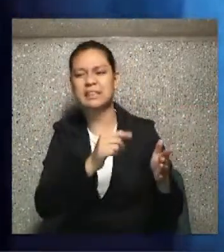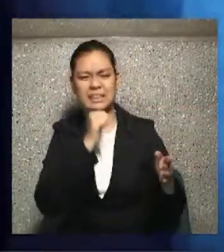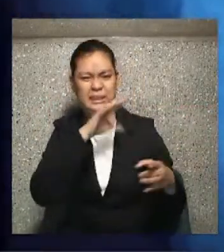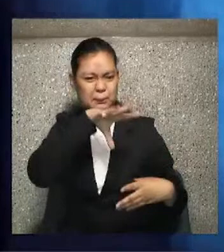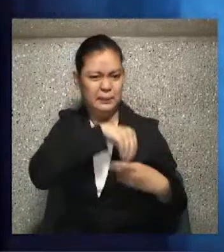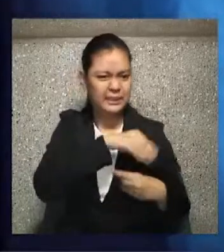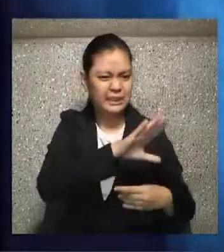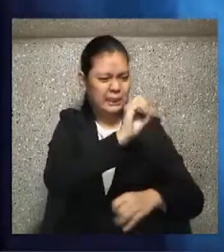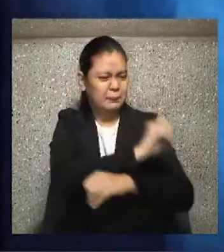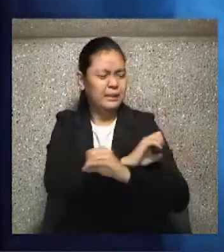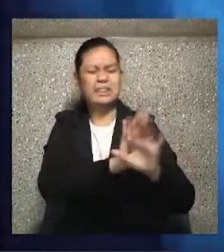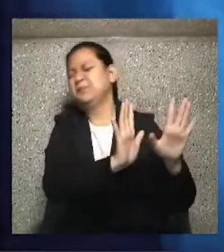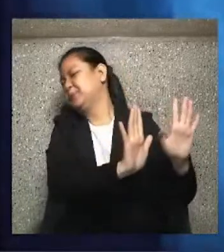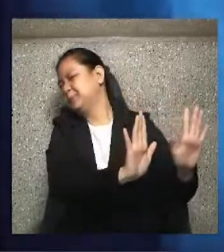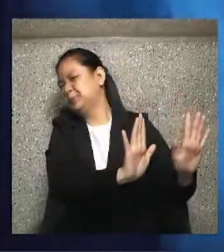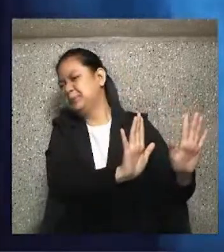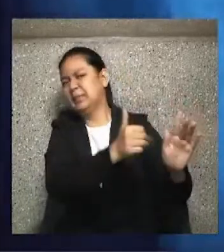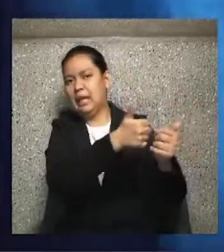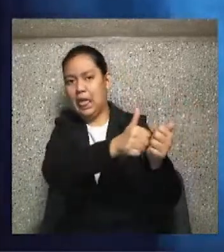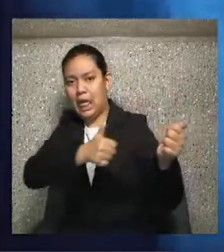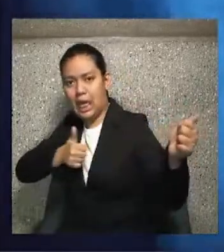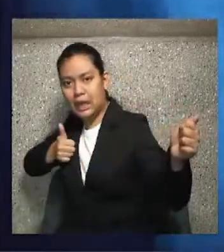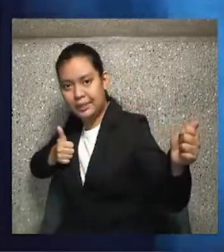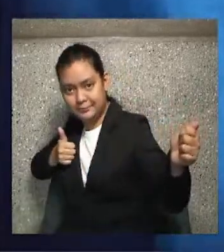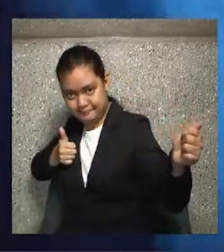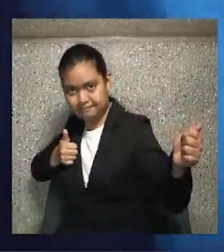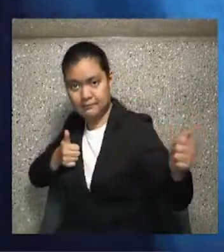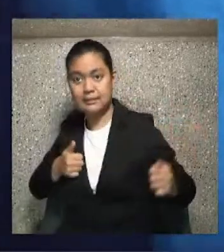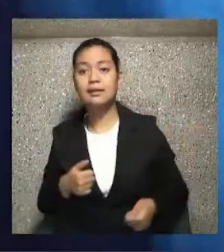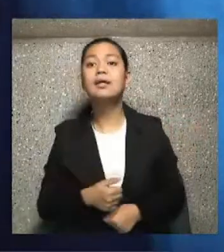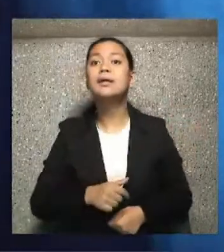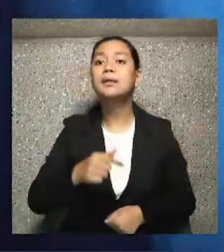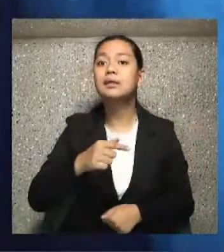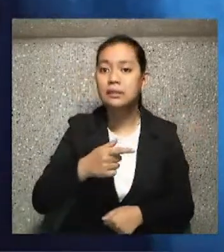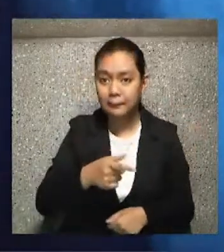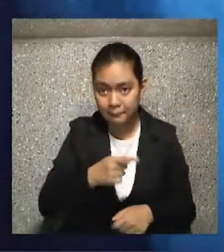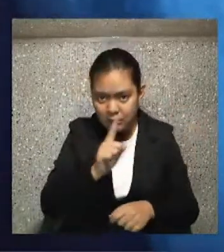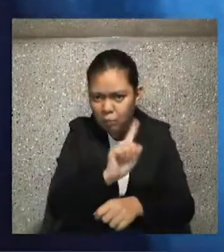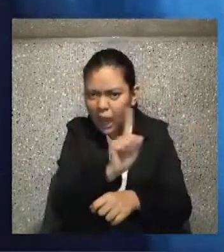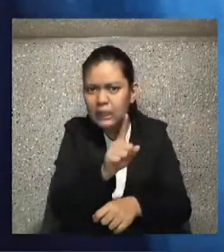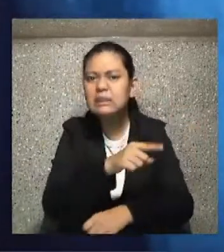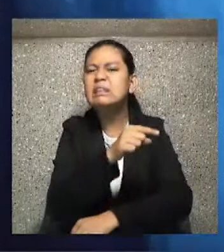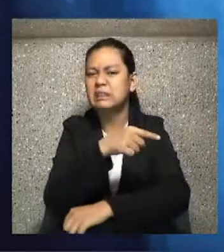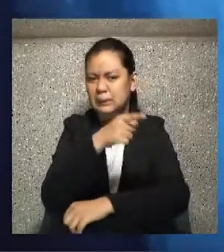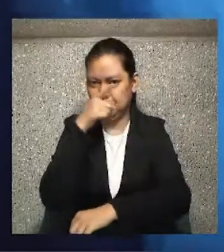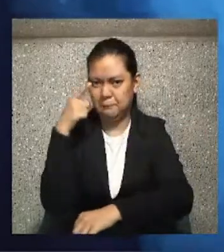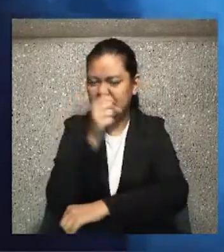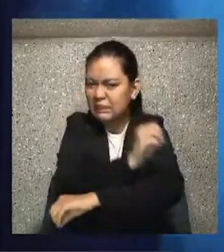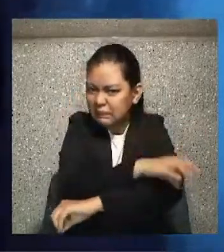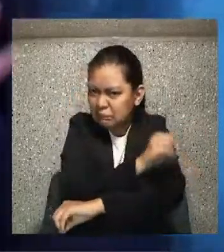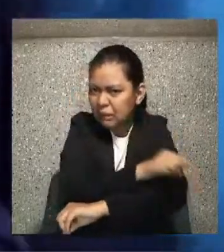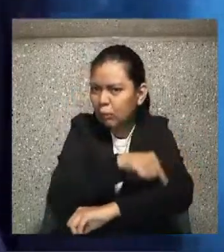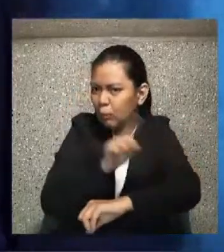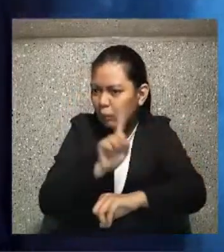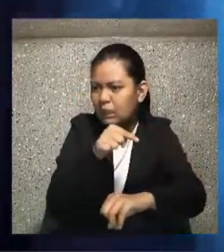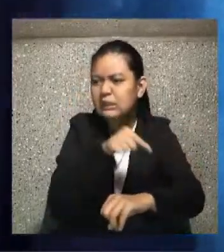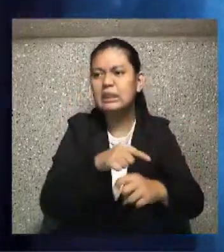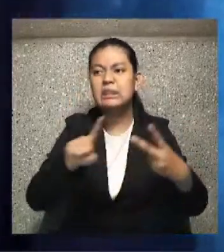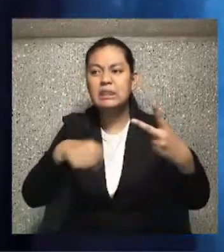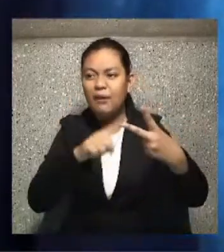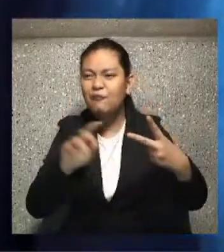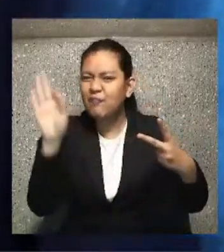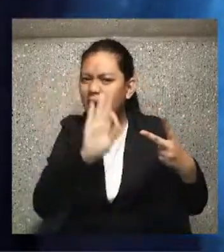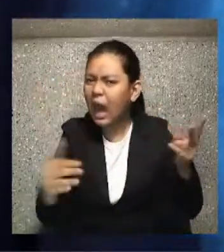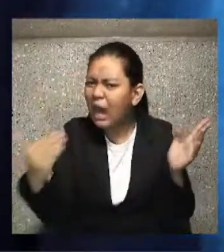That's the Thursdays of Lent. Fasting from Gosset. Fridays of Lent, another fast.